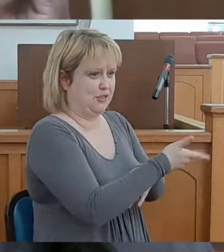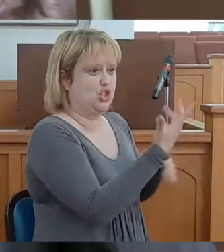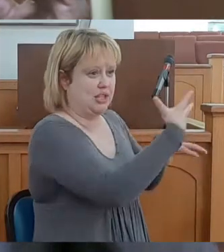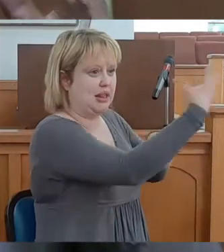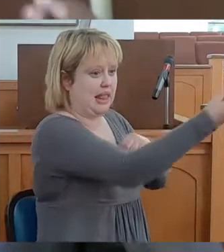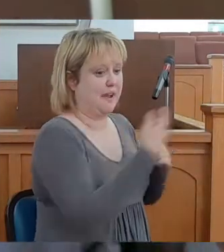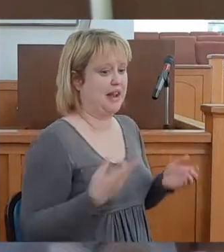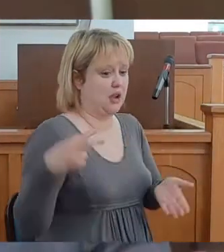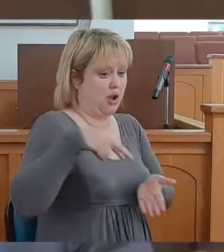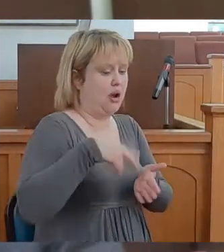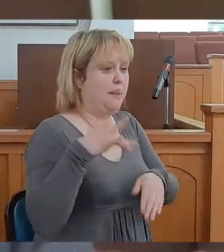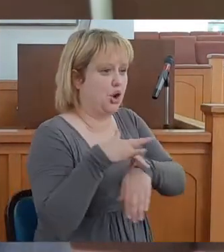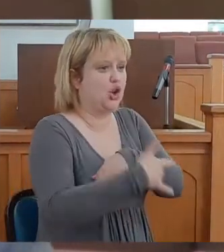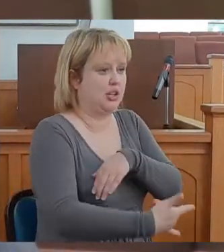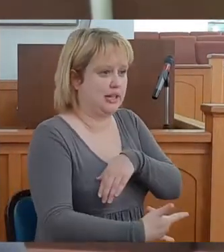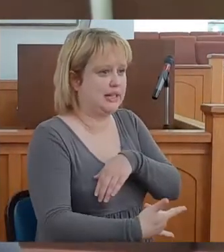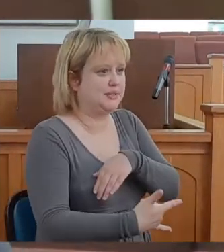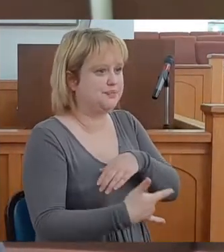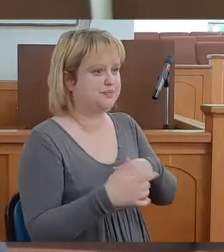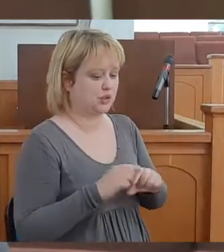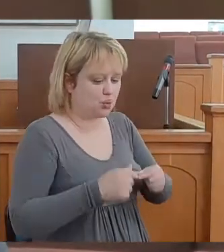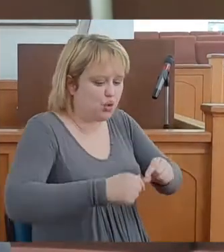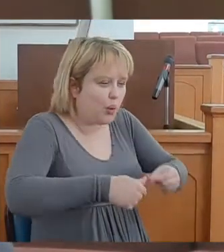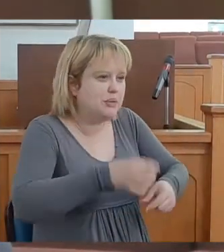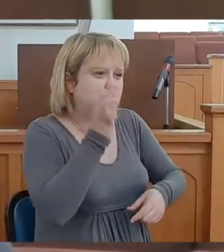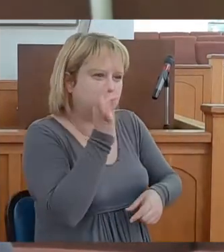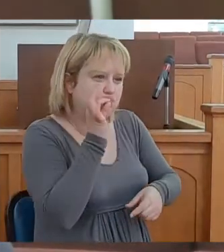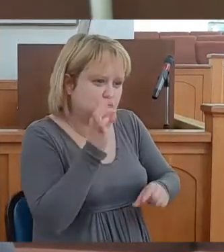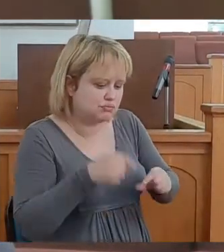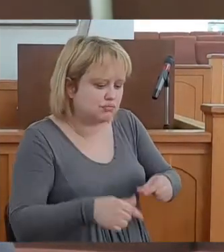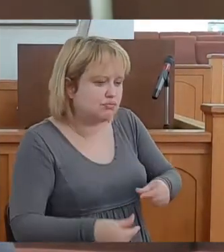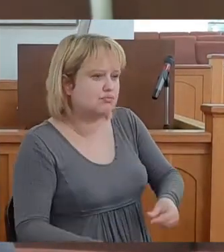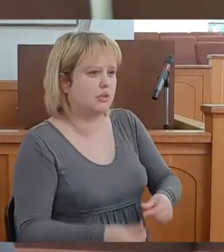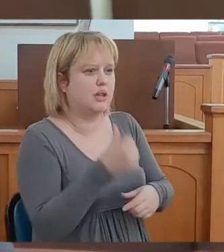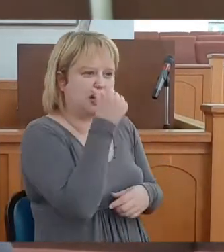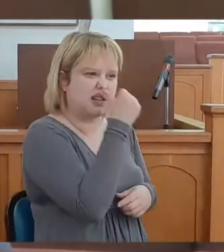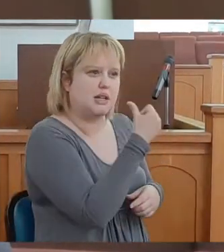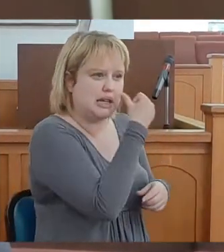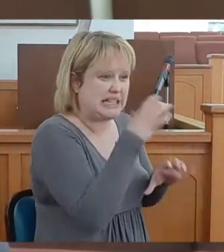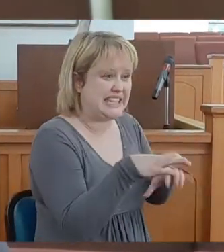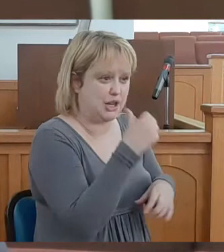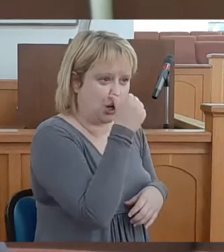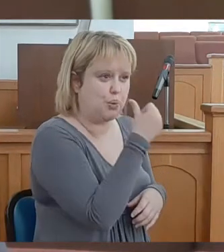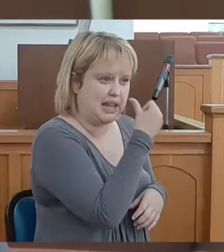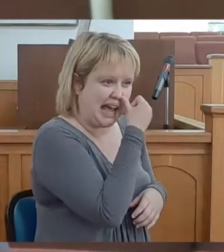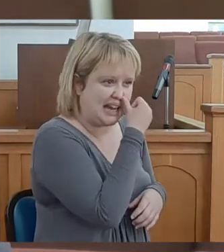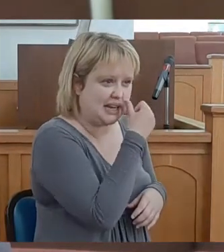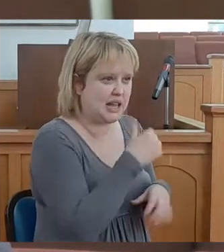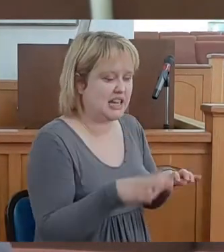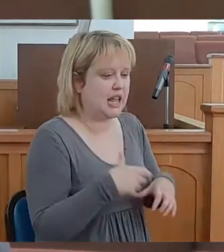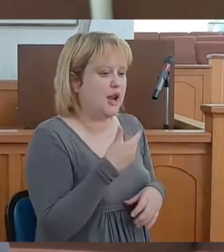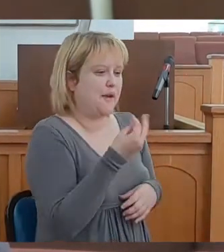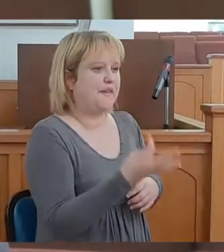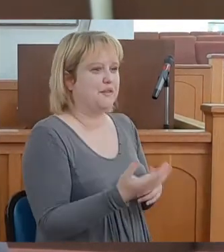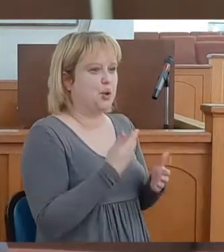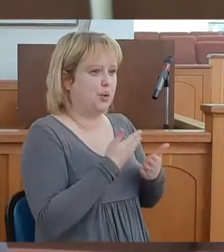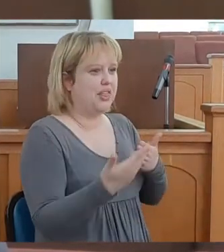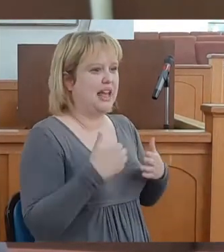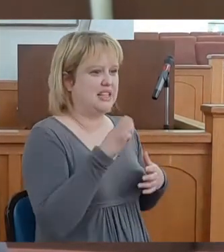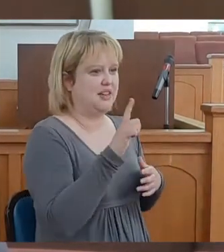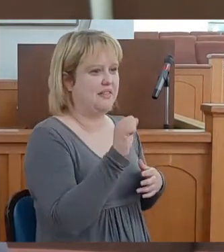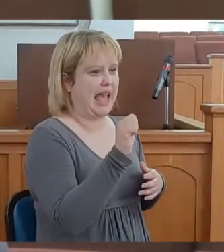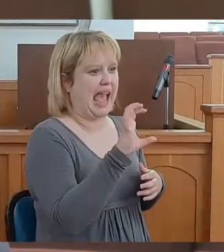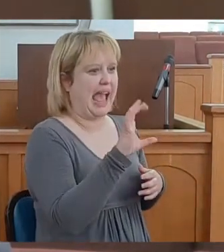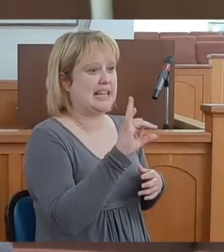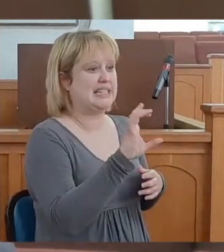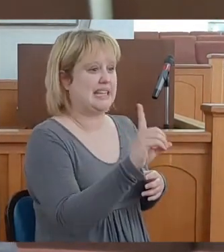left, I got up early, rolled me a joint, tooted some coke, took me a couple of hits of blotted acid.